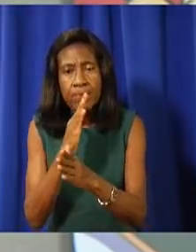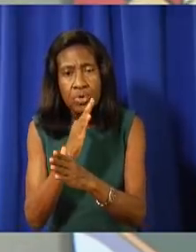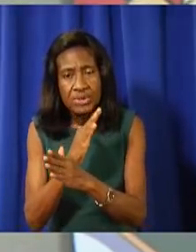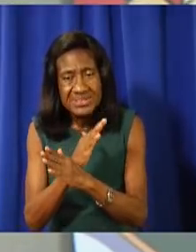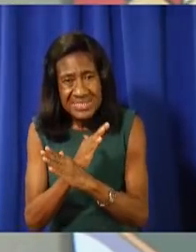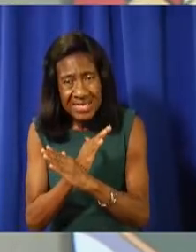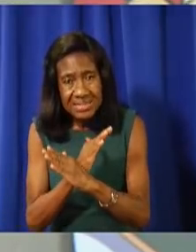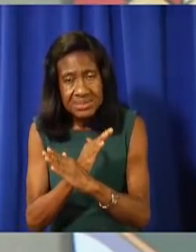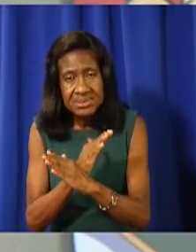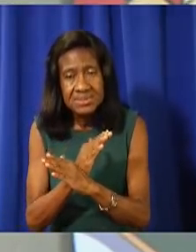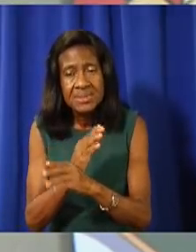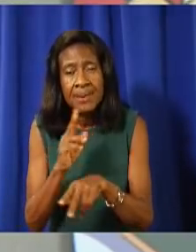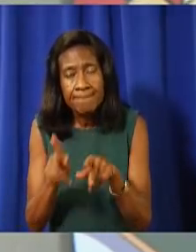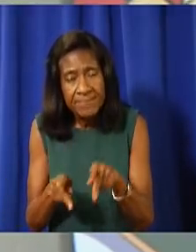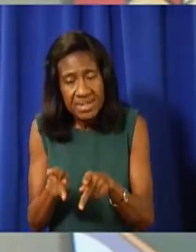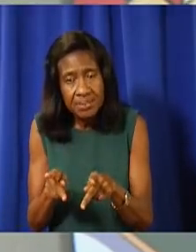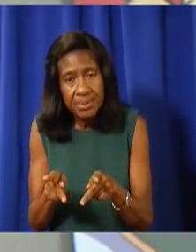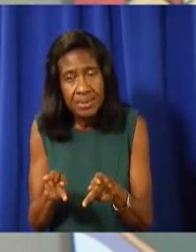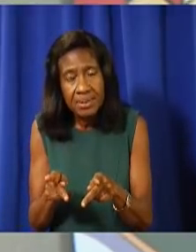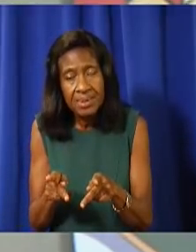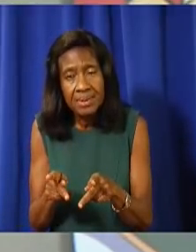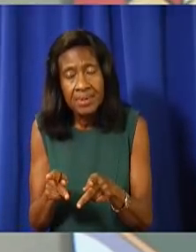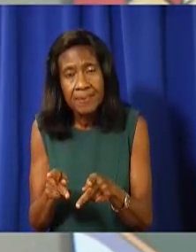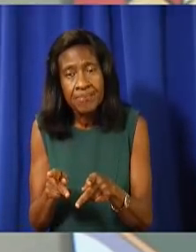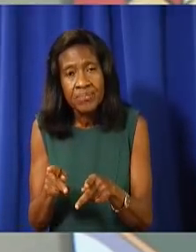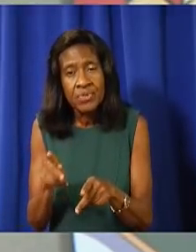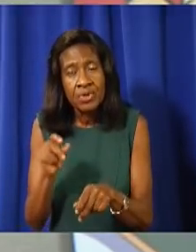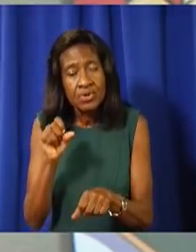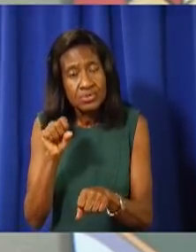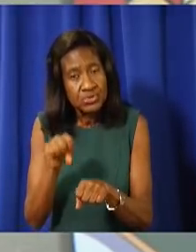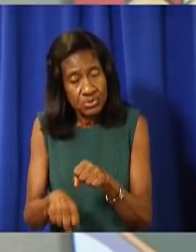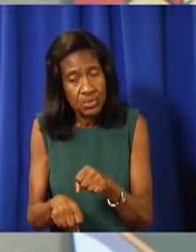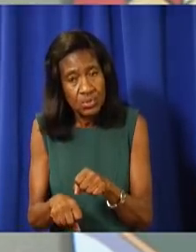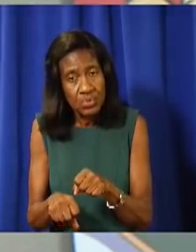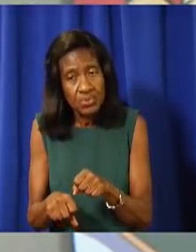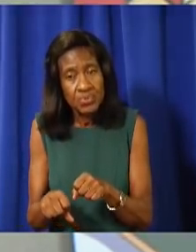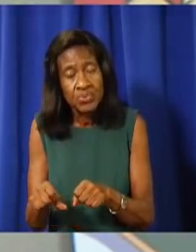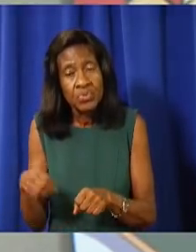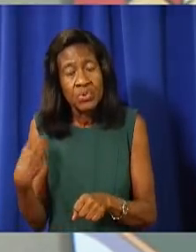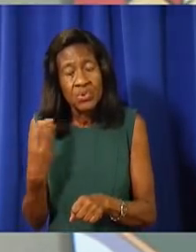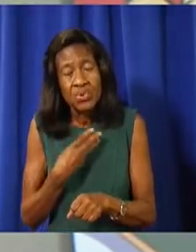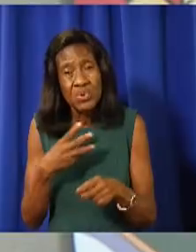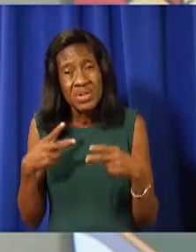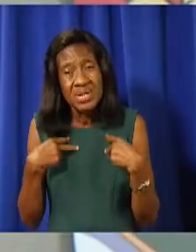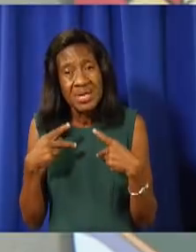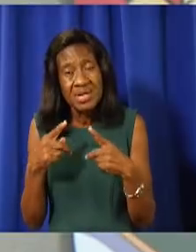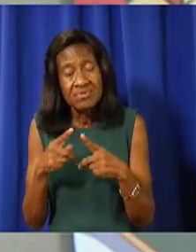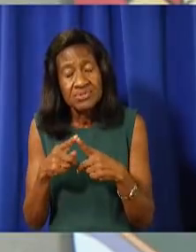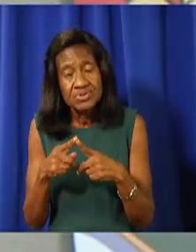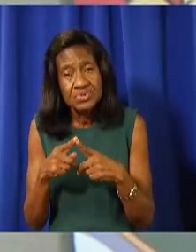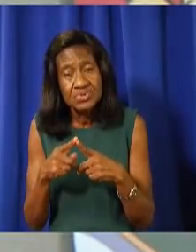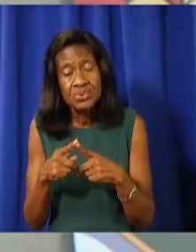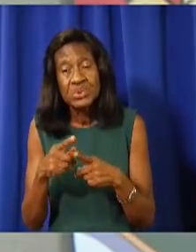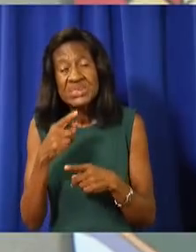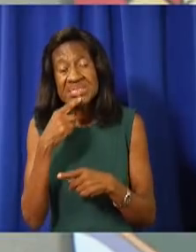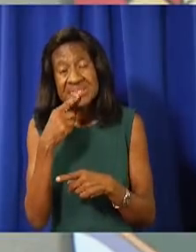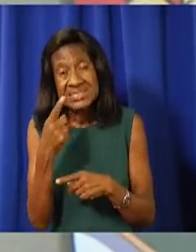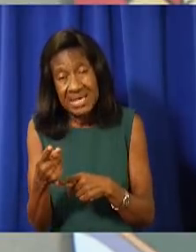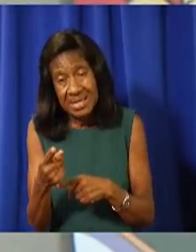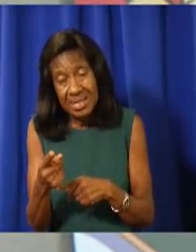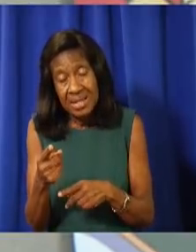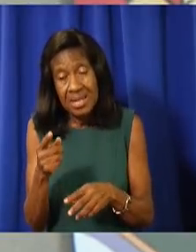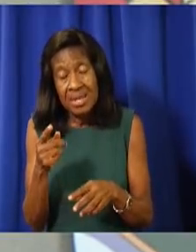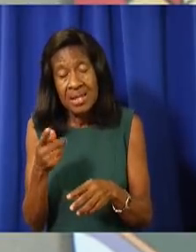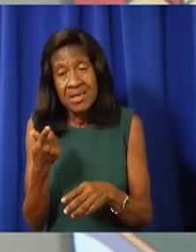if we're not going to do that, then we have to be fair to the tourism stakeholders as well and basically tell them as